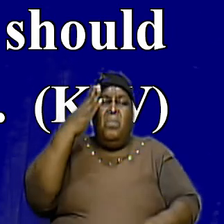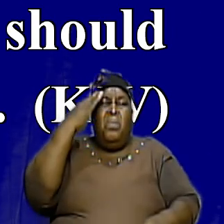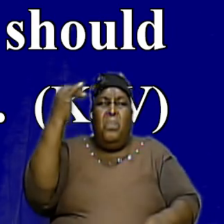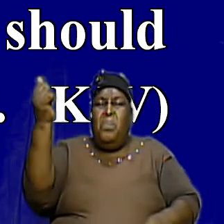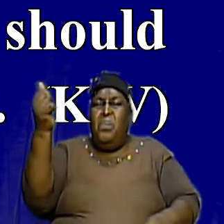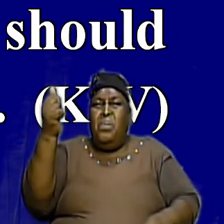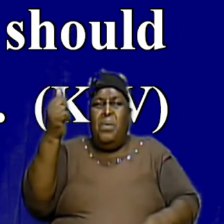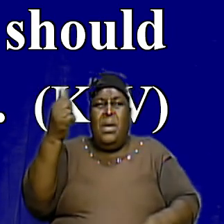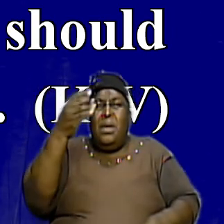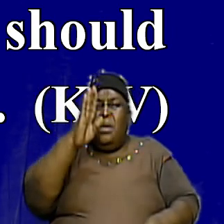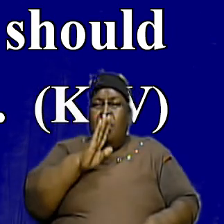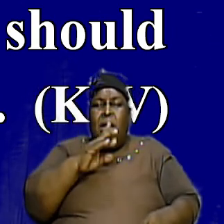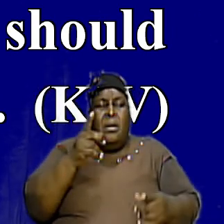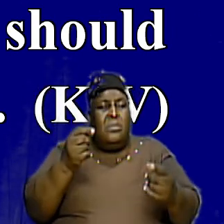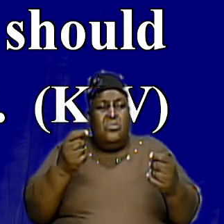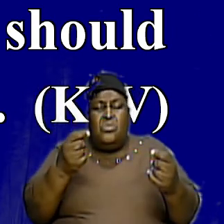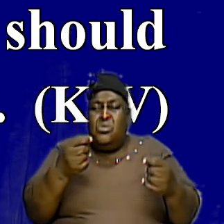Do That